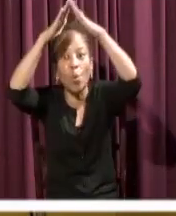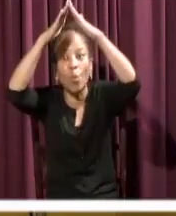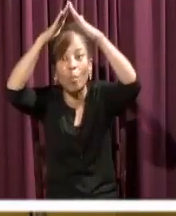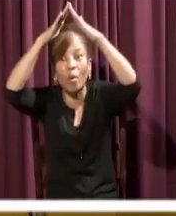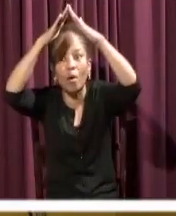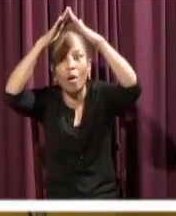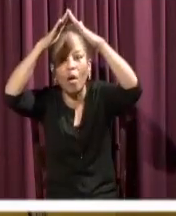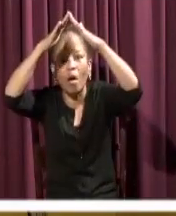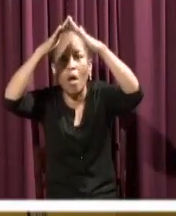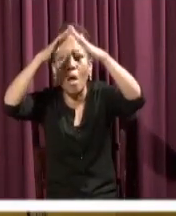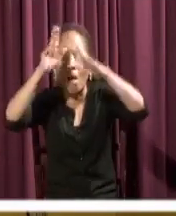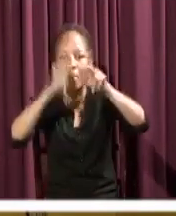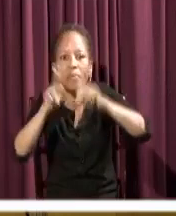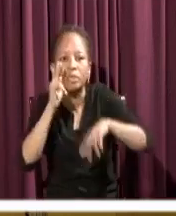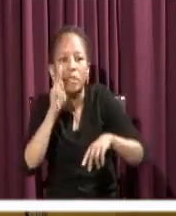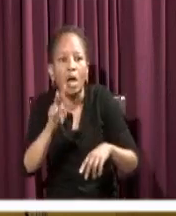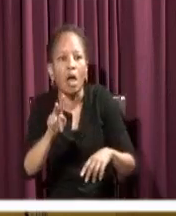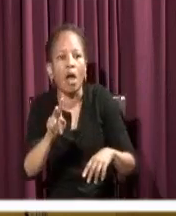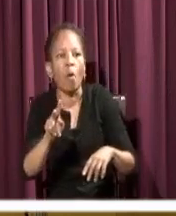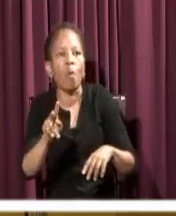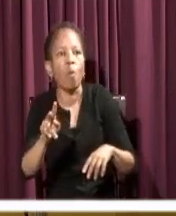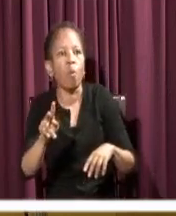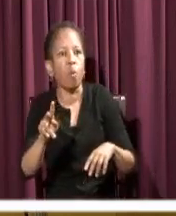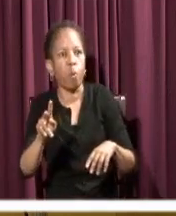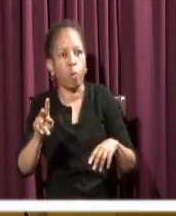seconds flat. They didn't see it coming.